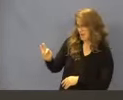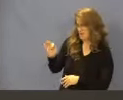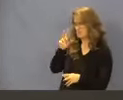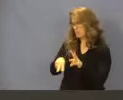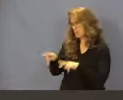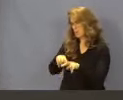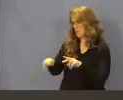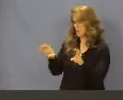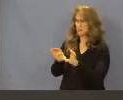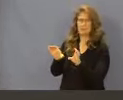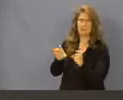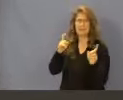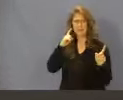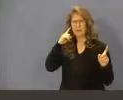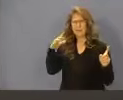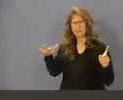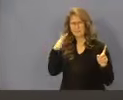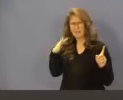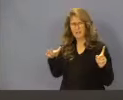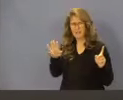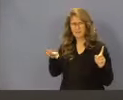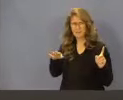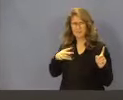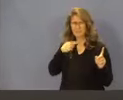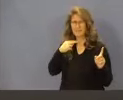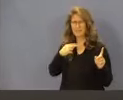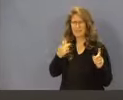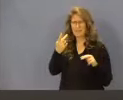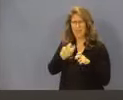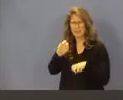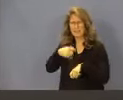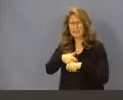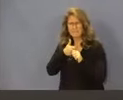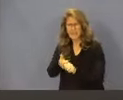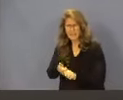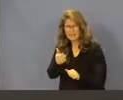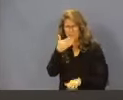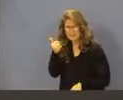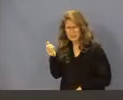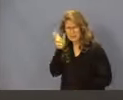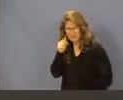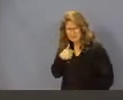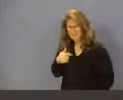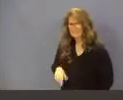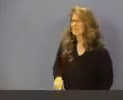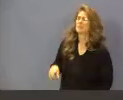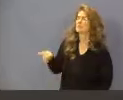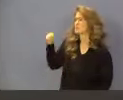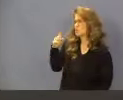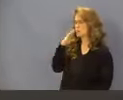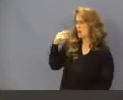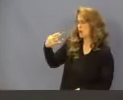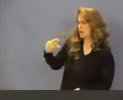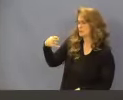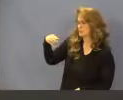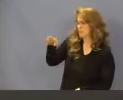certificate of need. Again, I think we need a little up in the volume of the voice. I'm having a little hard time. Is this better? Go ahead, please. Okay. As you know, HB